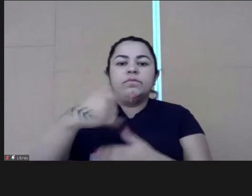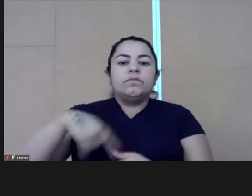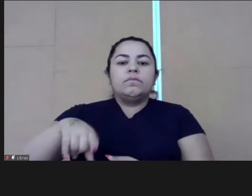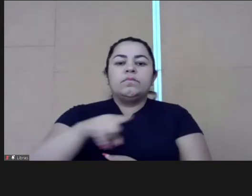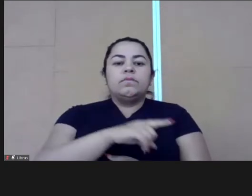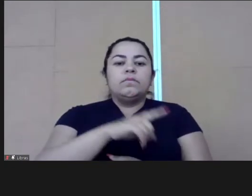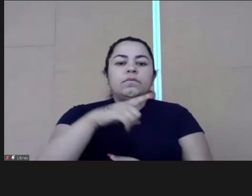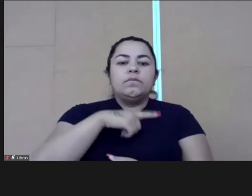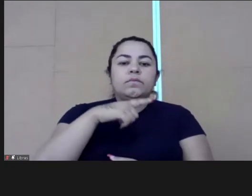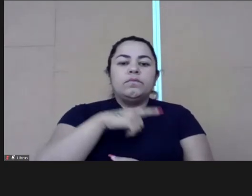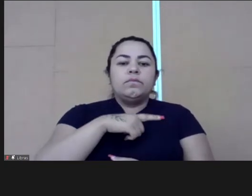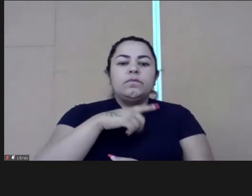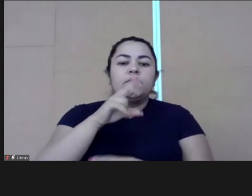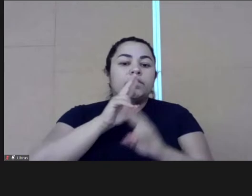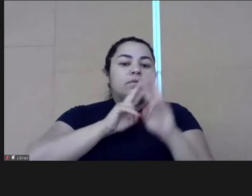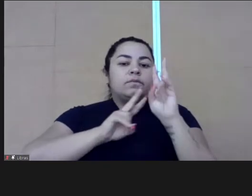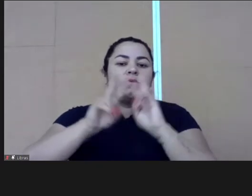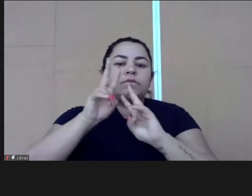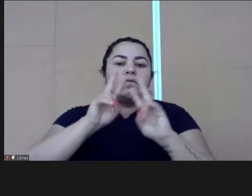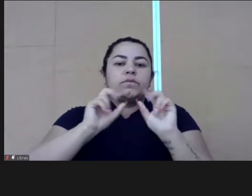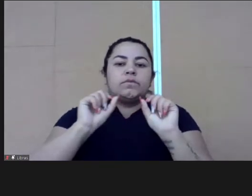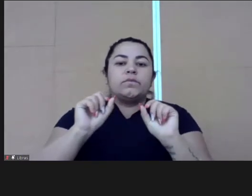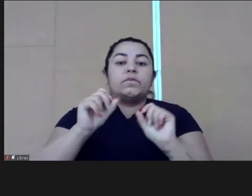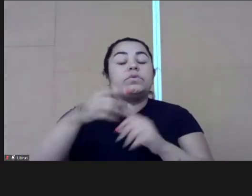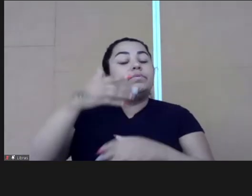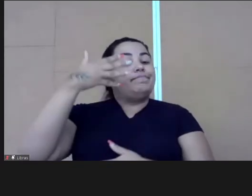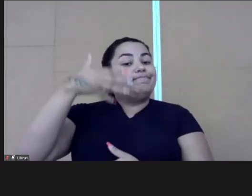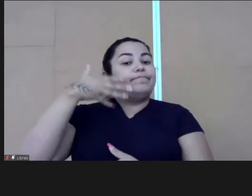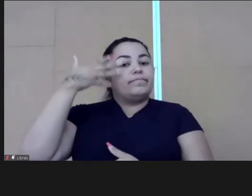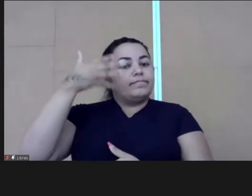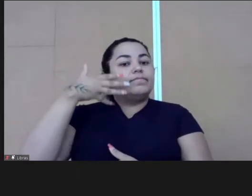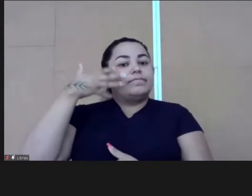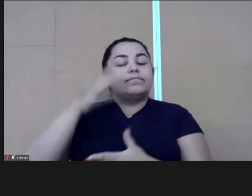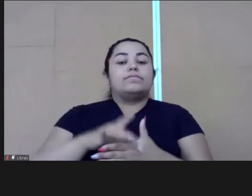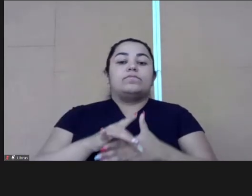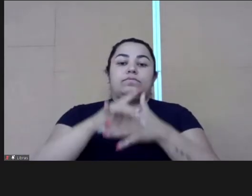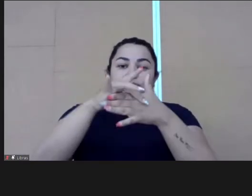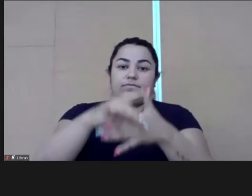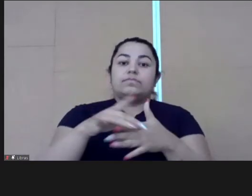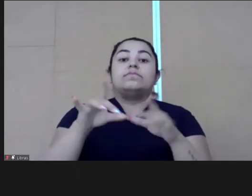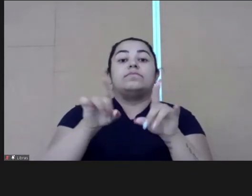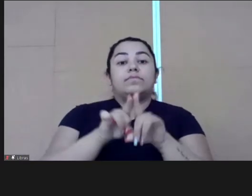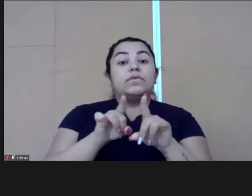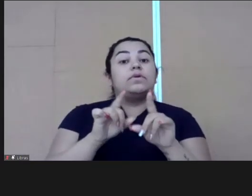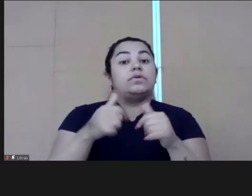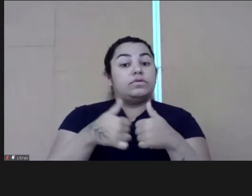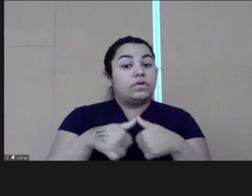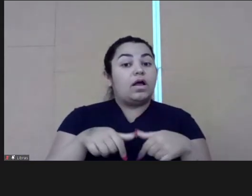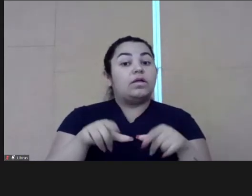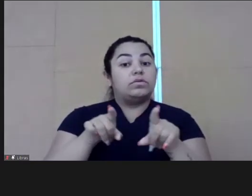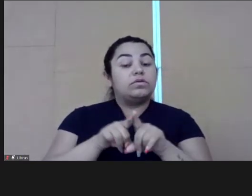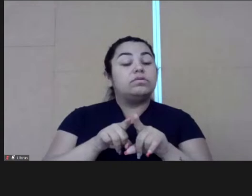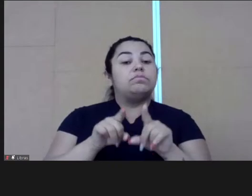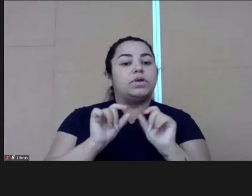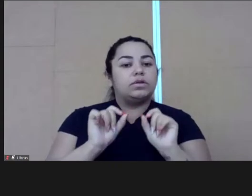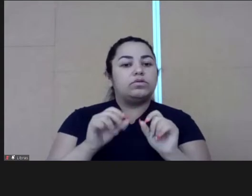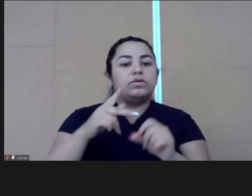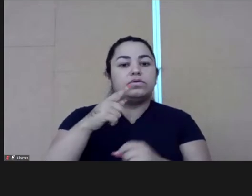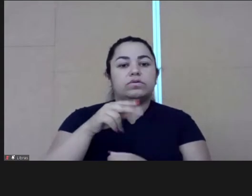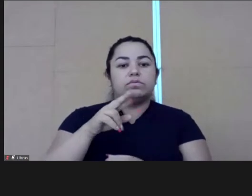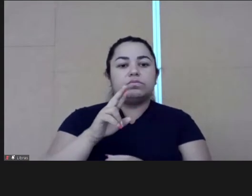in the future. And what we have seen from these people's statements,